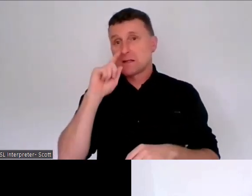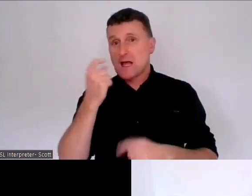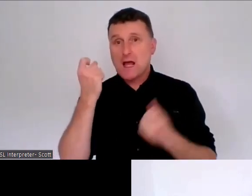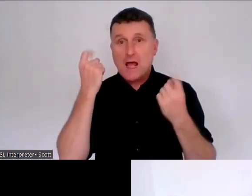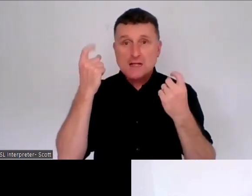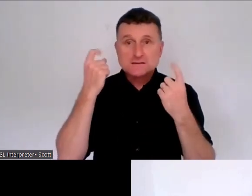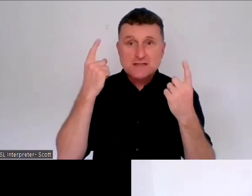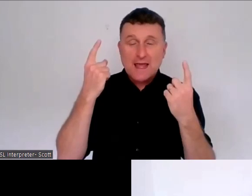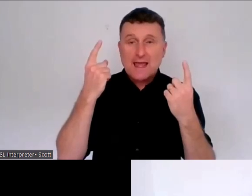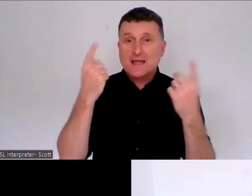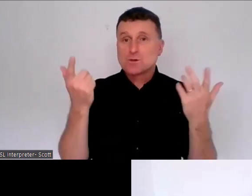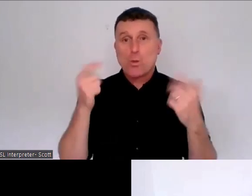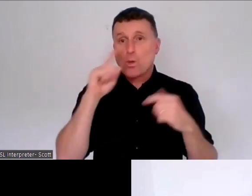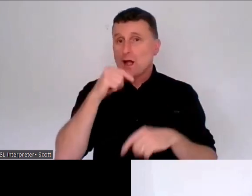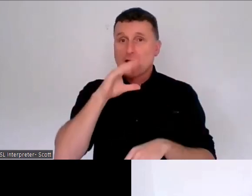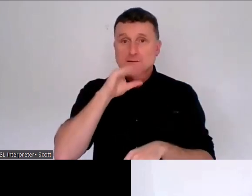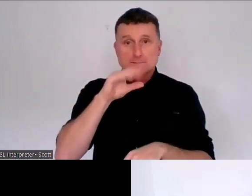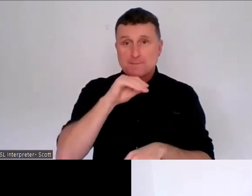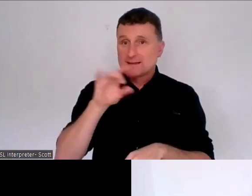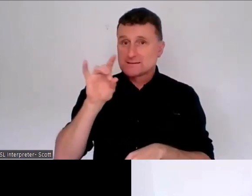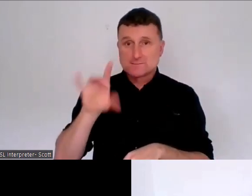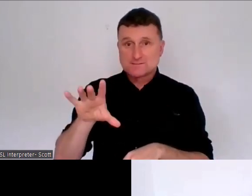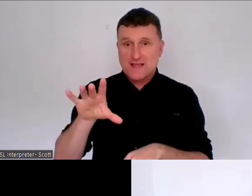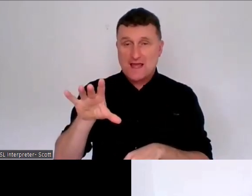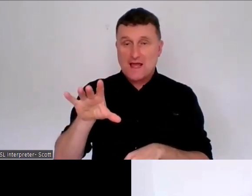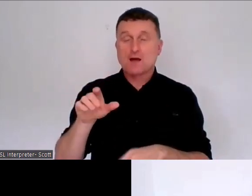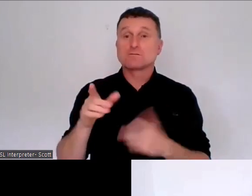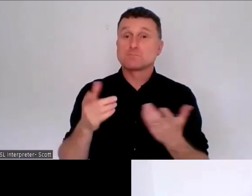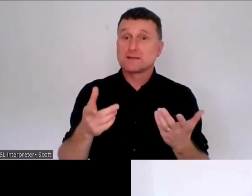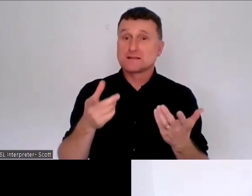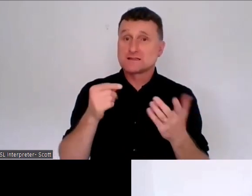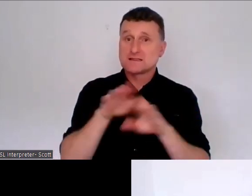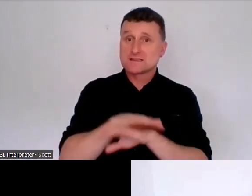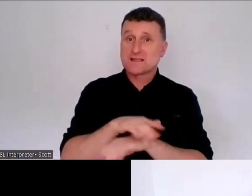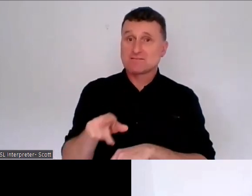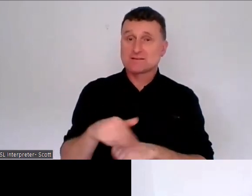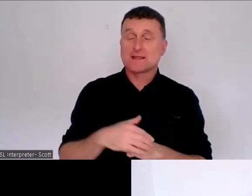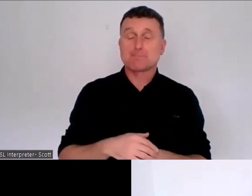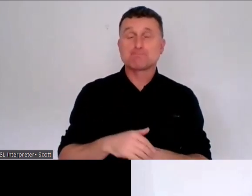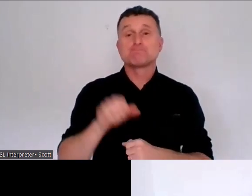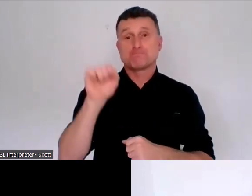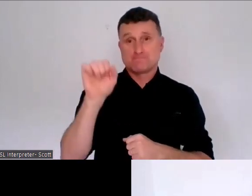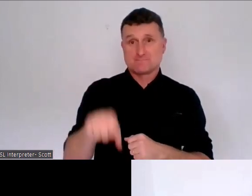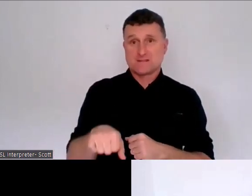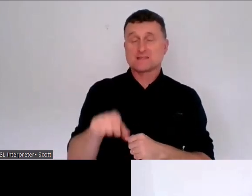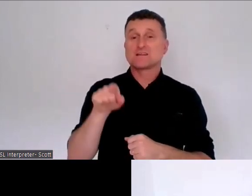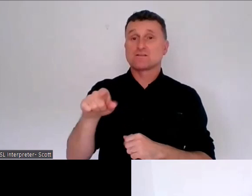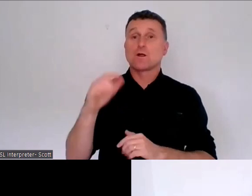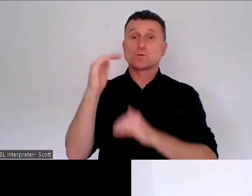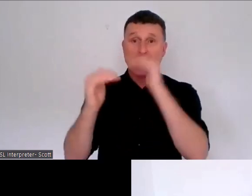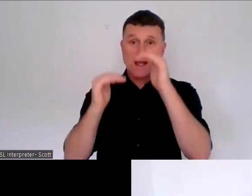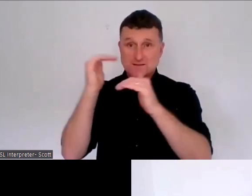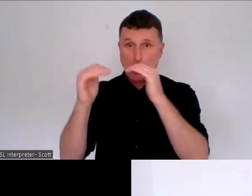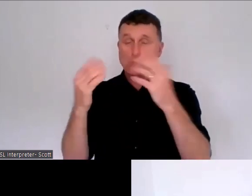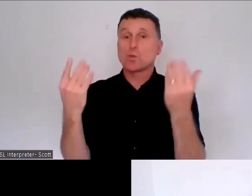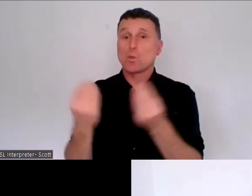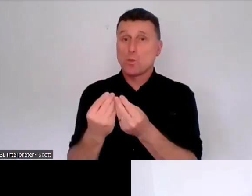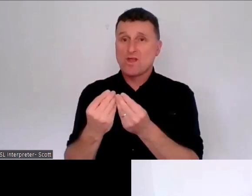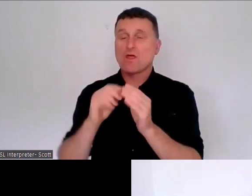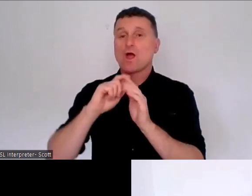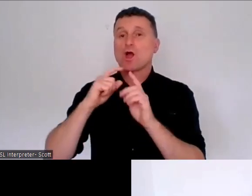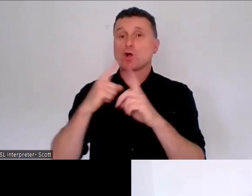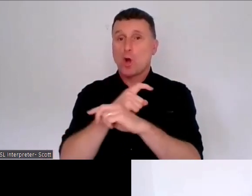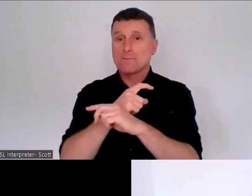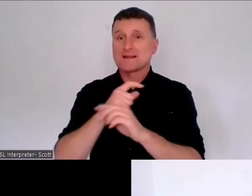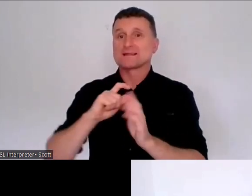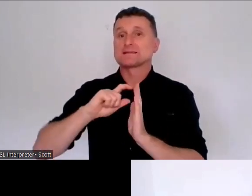And the answer is yes, this review does cover adults in that group. And we know that this is a group for whom